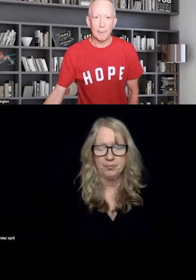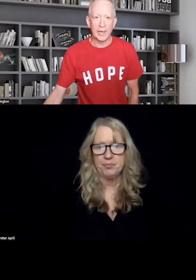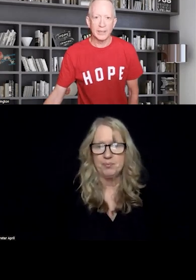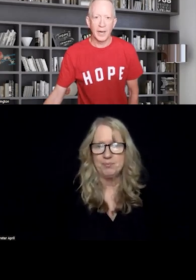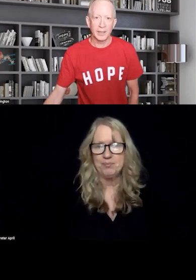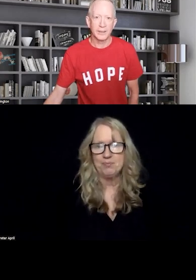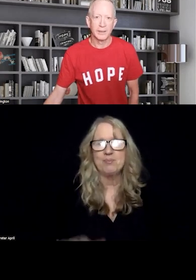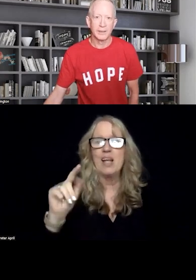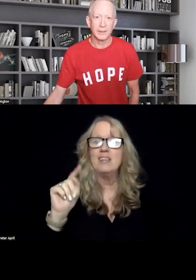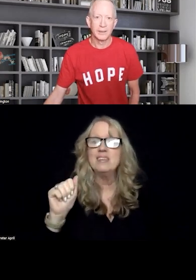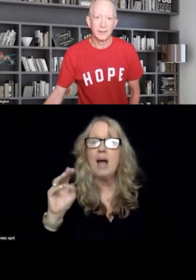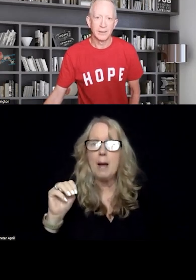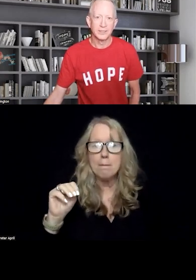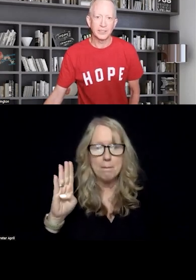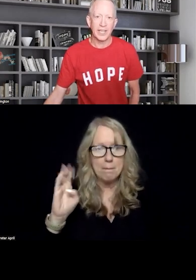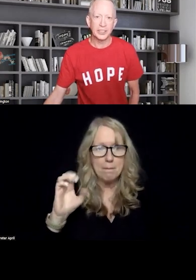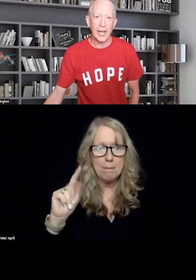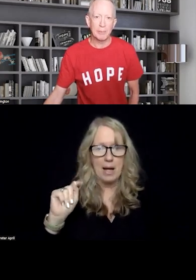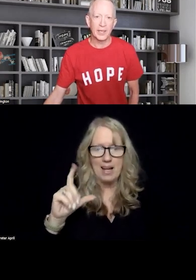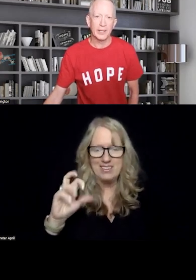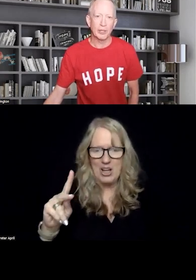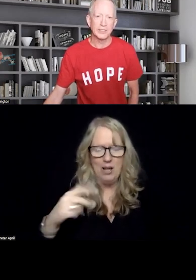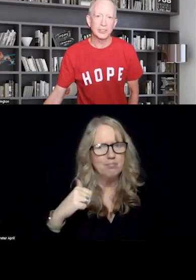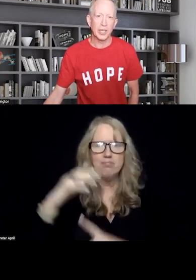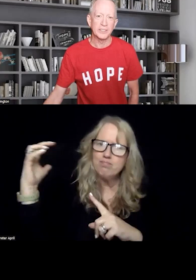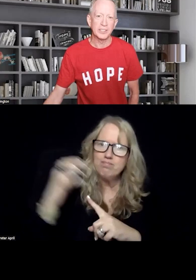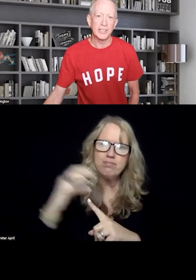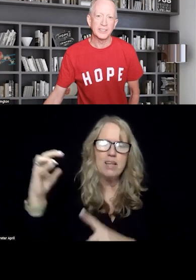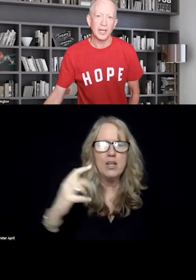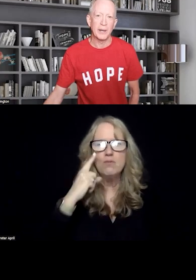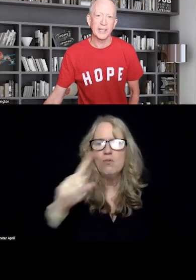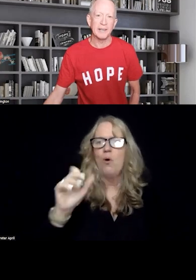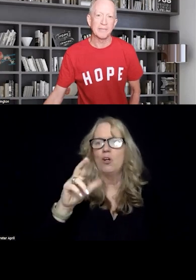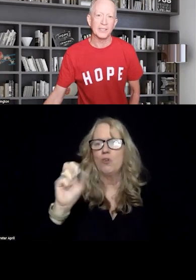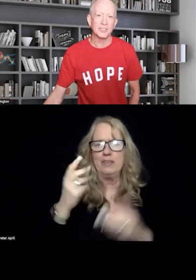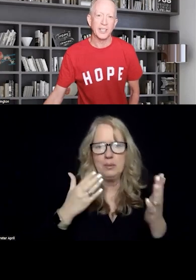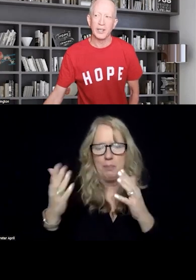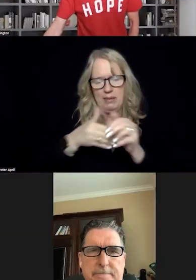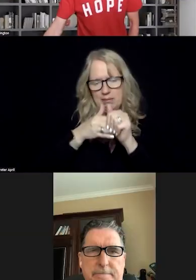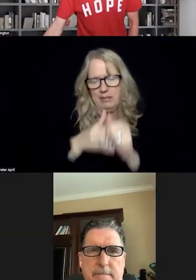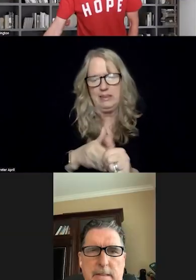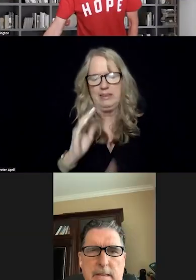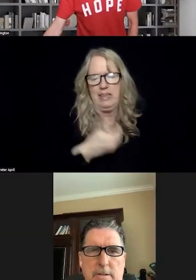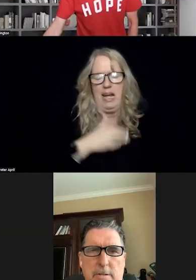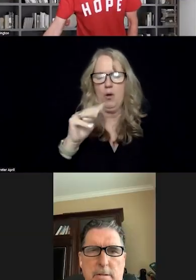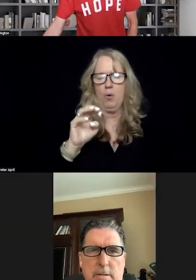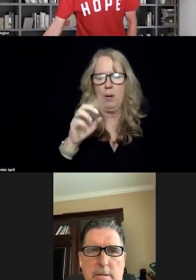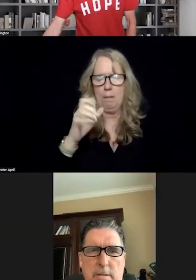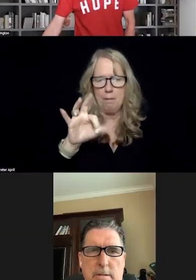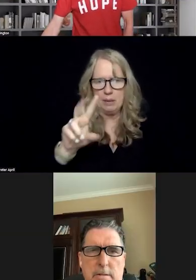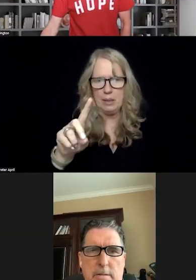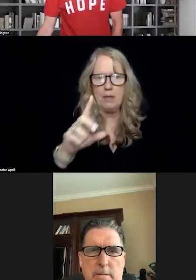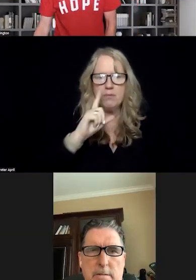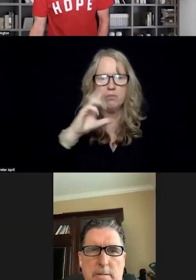Tom Betlock, such a champion of crisis services, leads our Medicaid front and center in the crisis